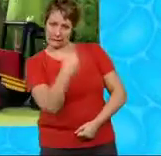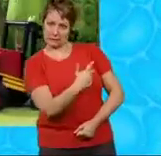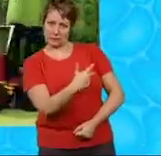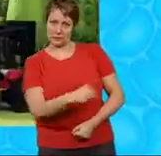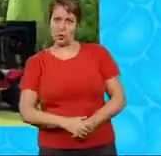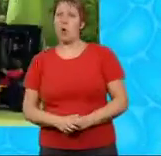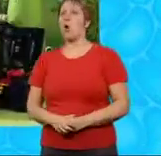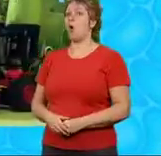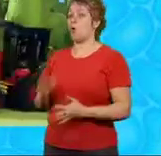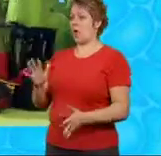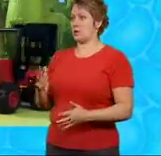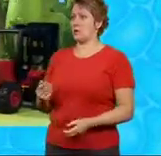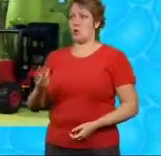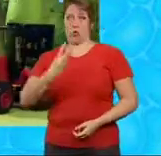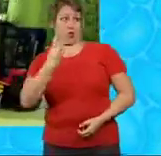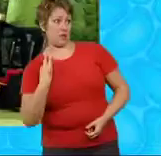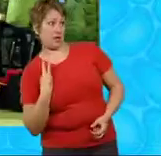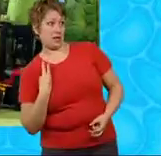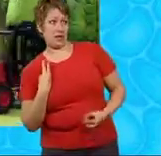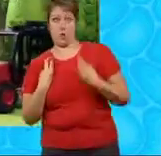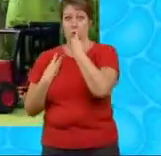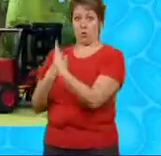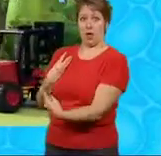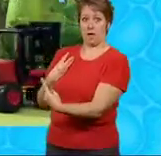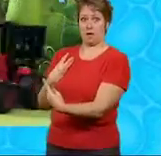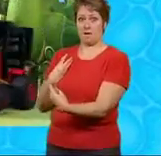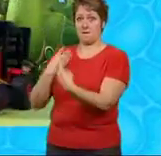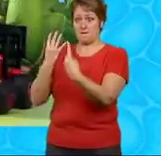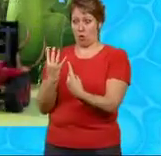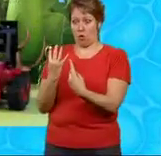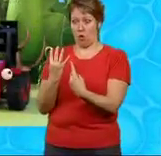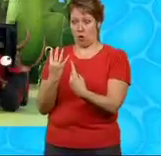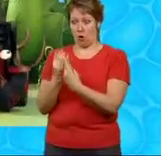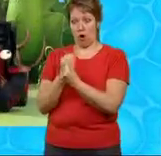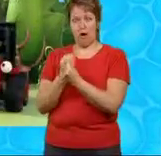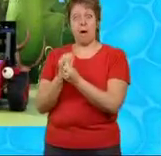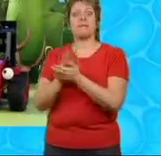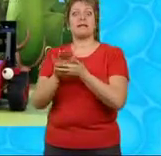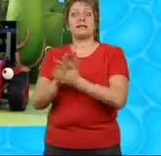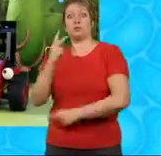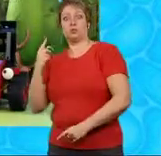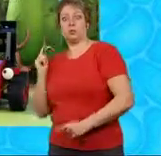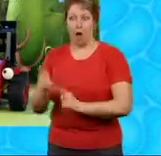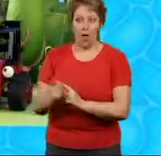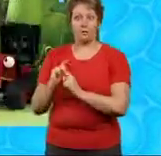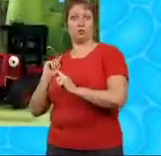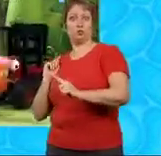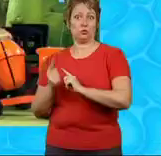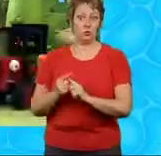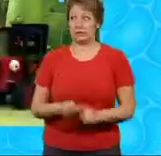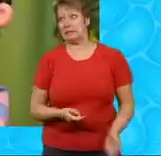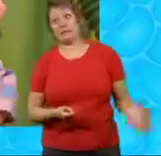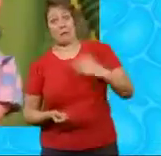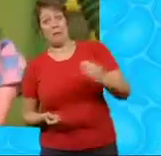for me and one for Dizzy That's four That means two trips Oh, come on then, Sumsy